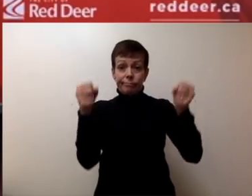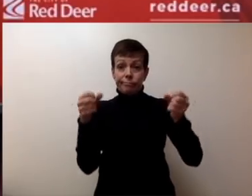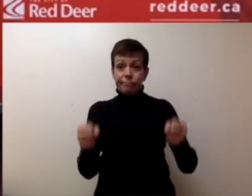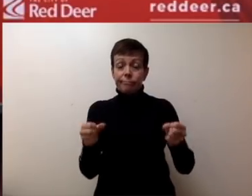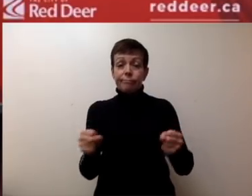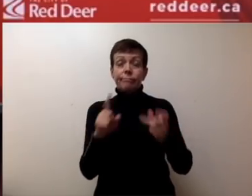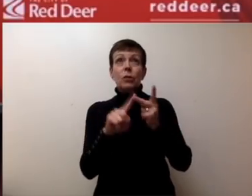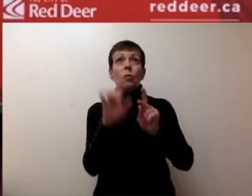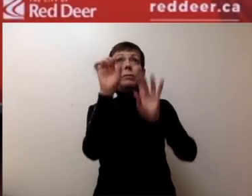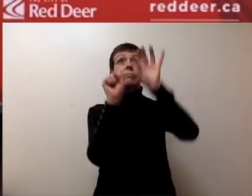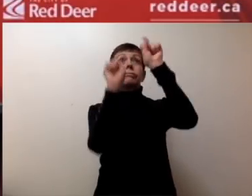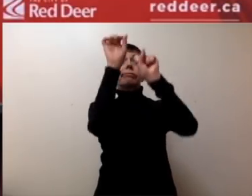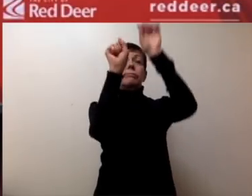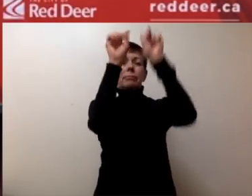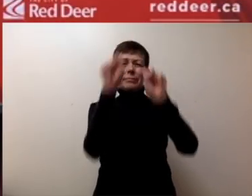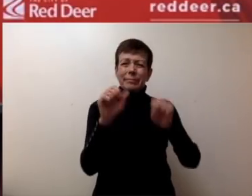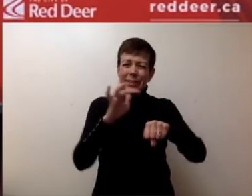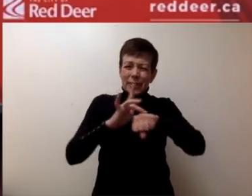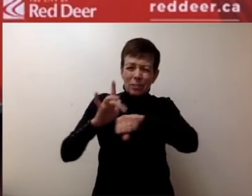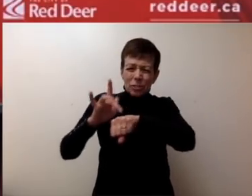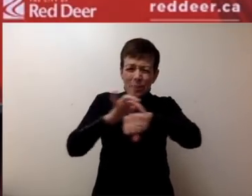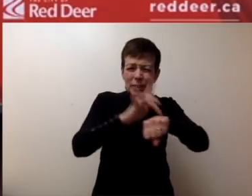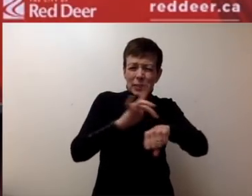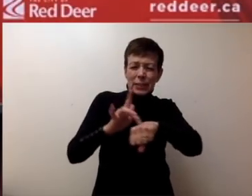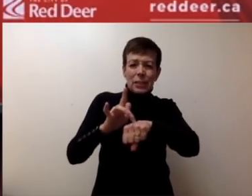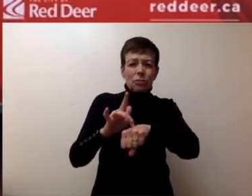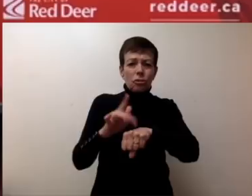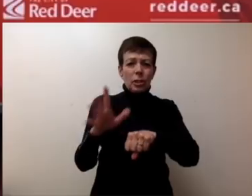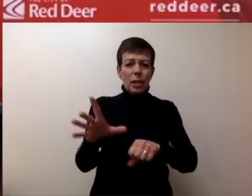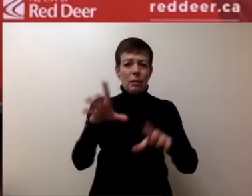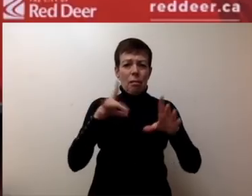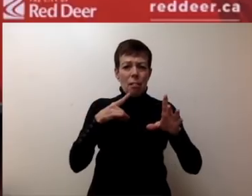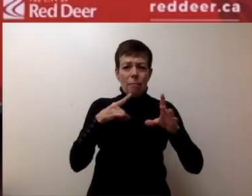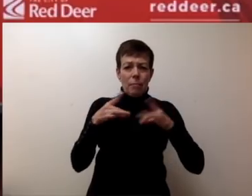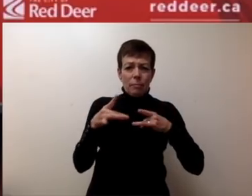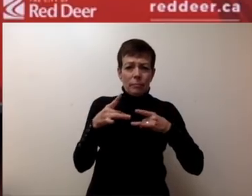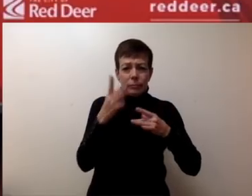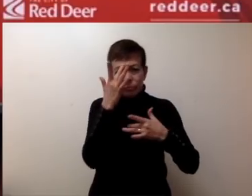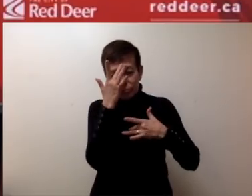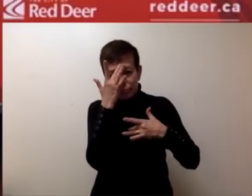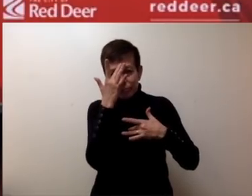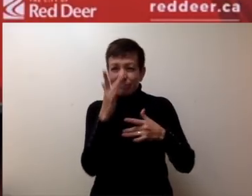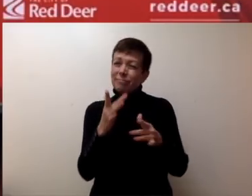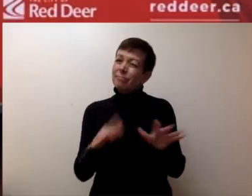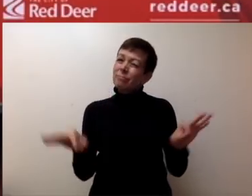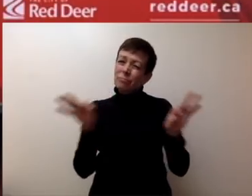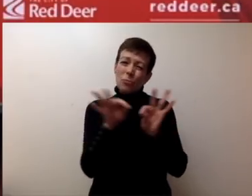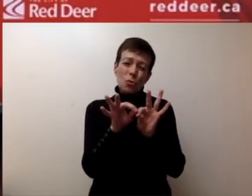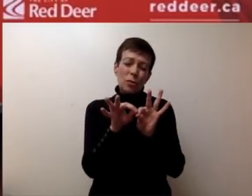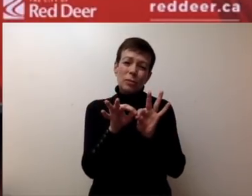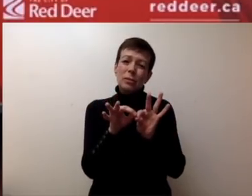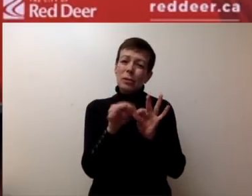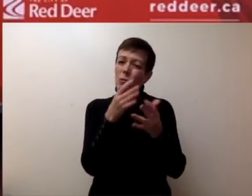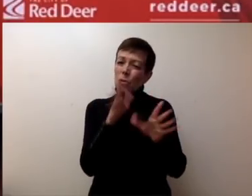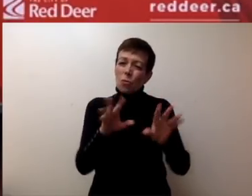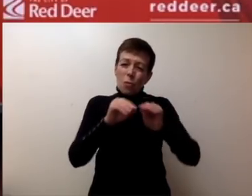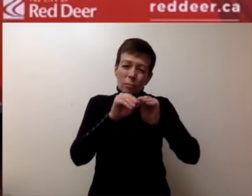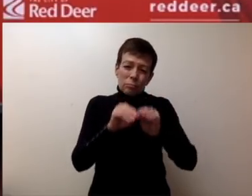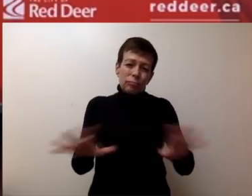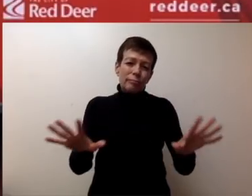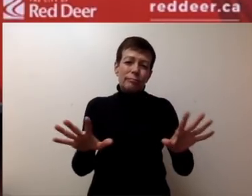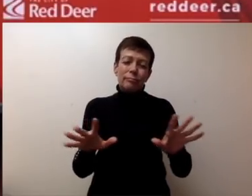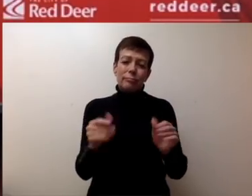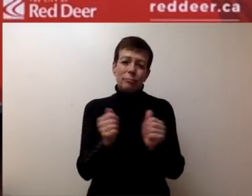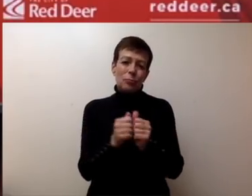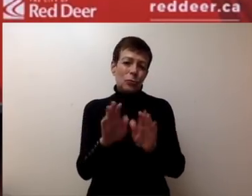in these locations, this important but difficult measure was necessary to help prevent the spread of COVID-19 in our community.